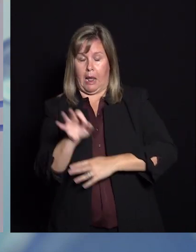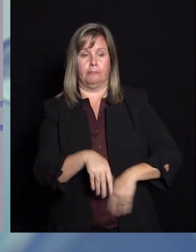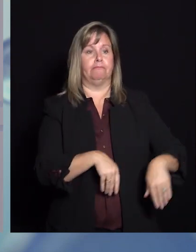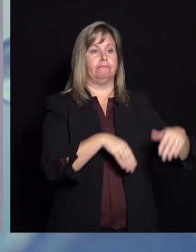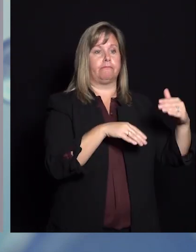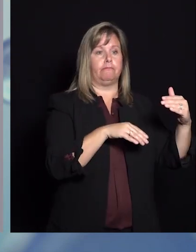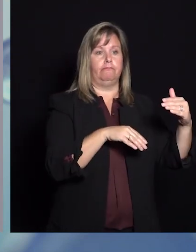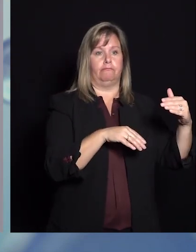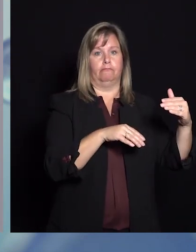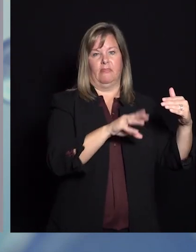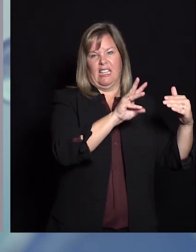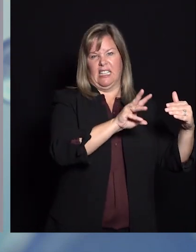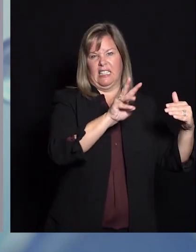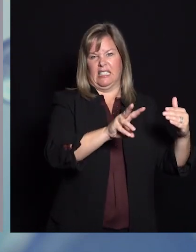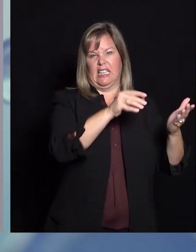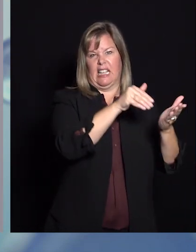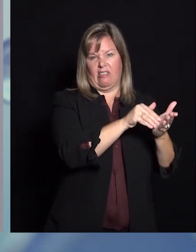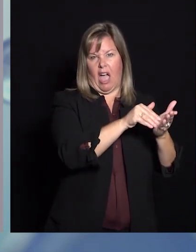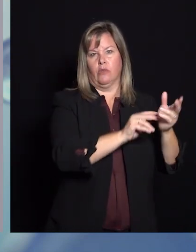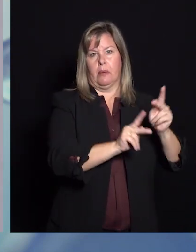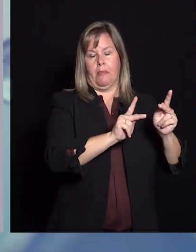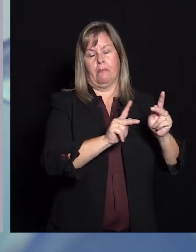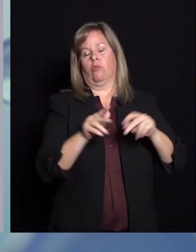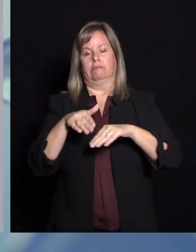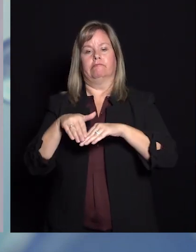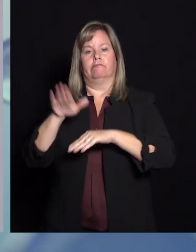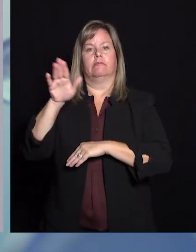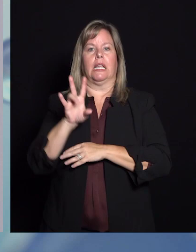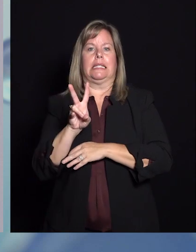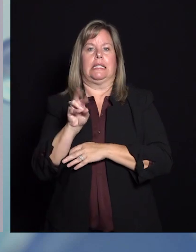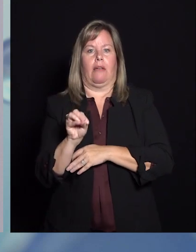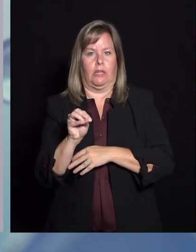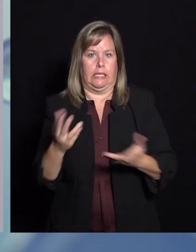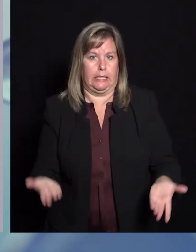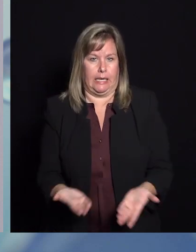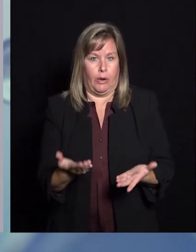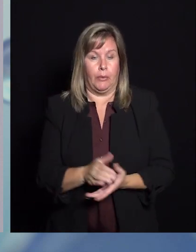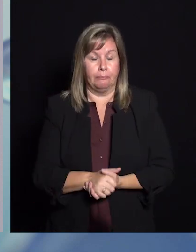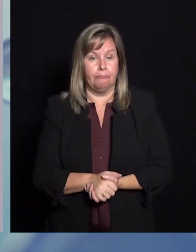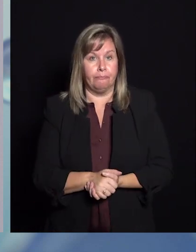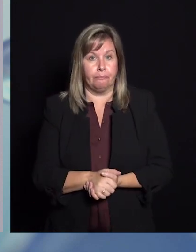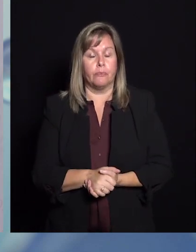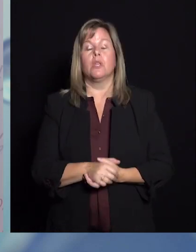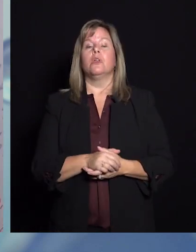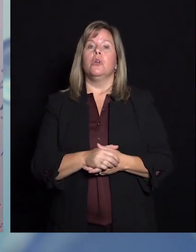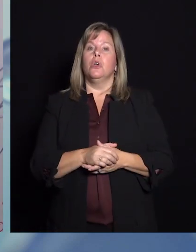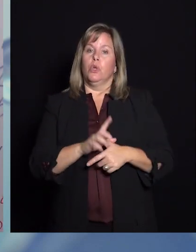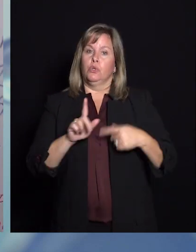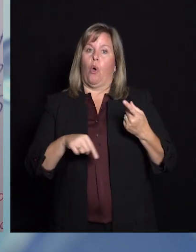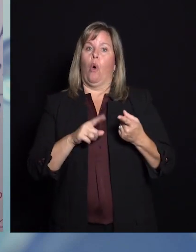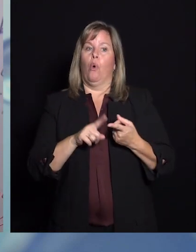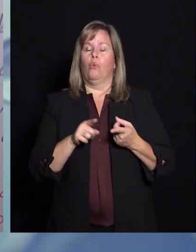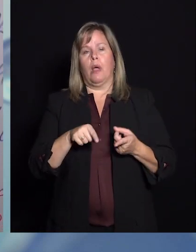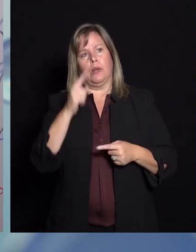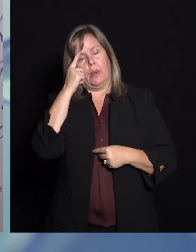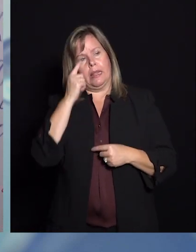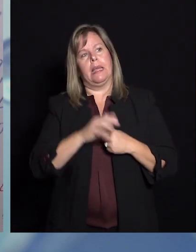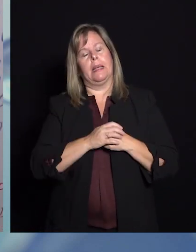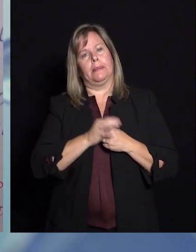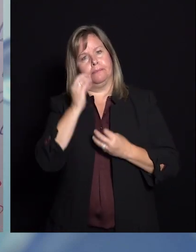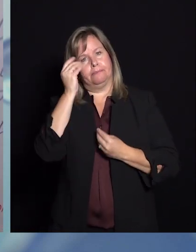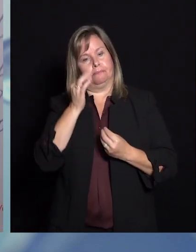and about 66,000 people are aged 70 or older here in Kent County. And so when we apply